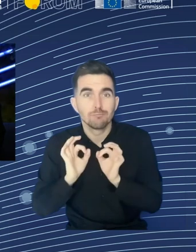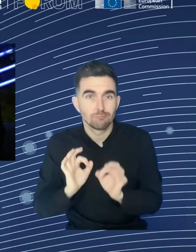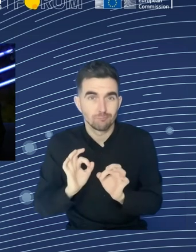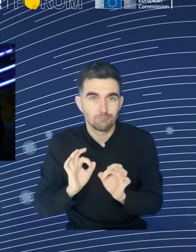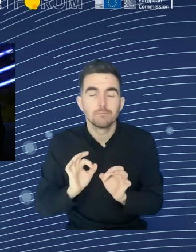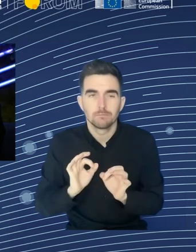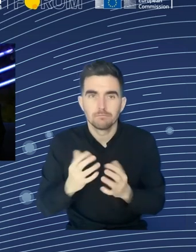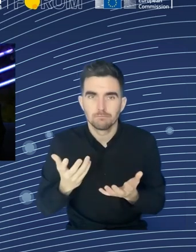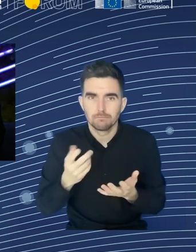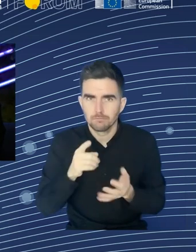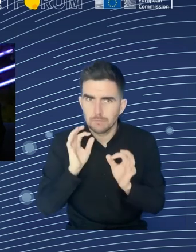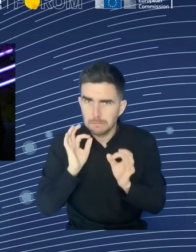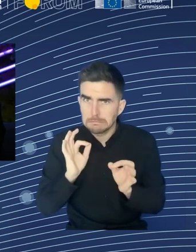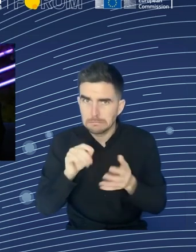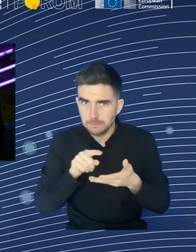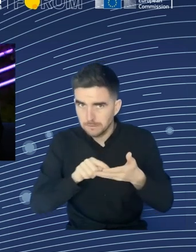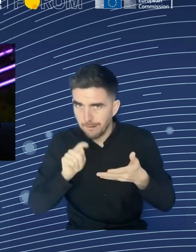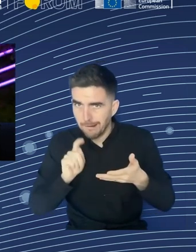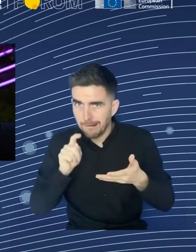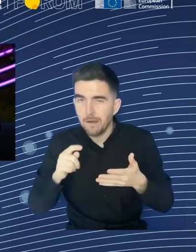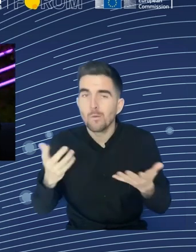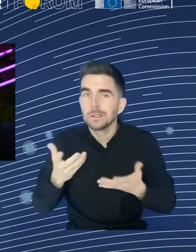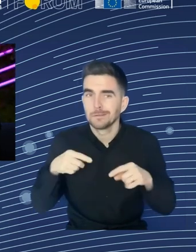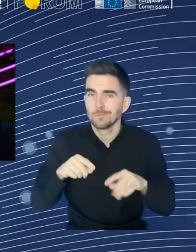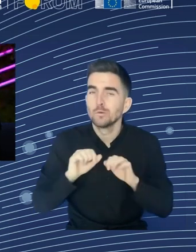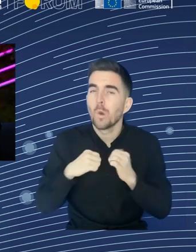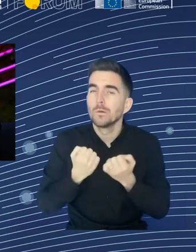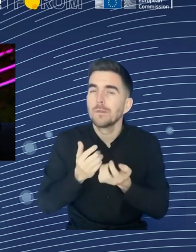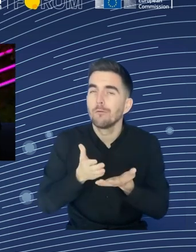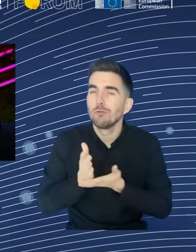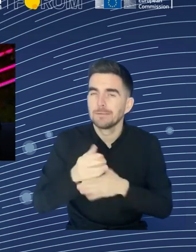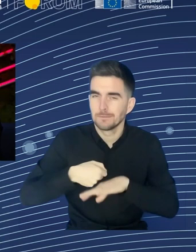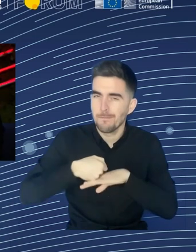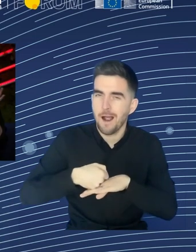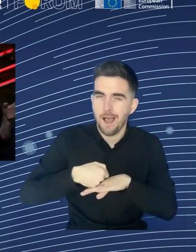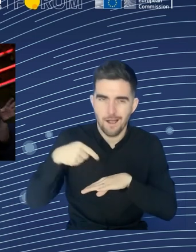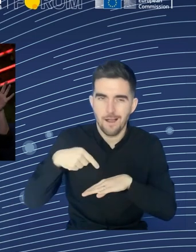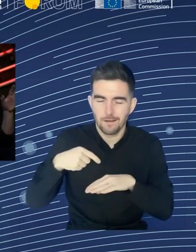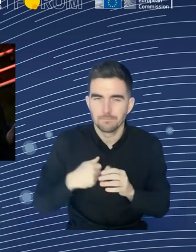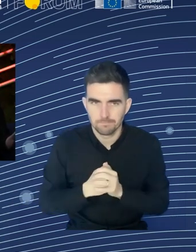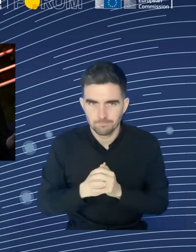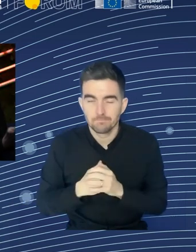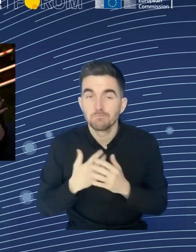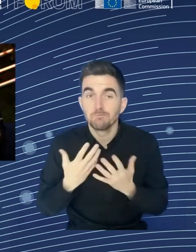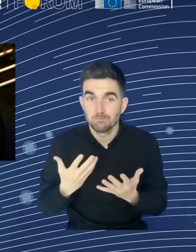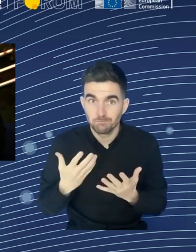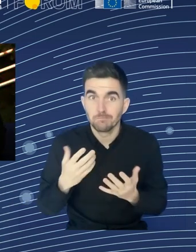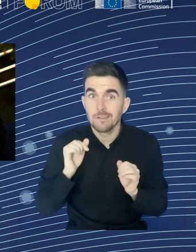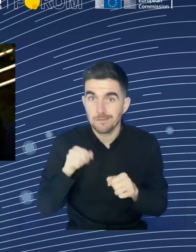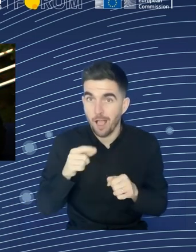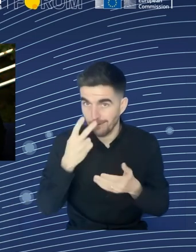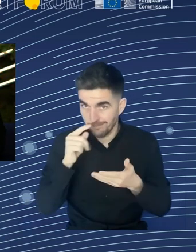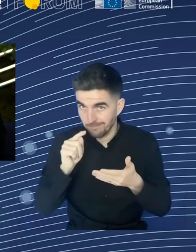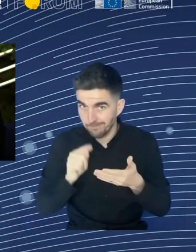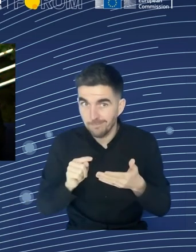to answer as many as possible in the next hour and a half. Of course, there is also a chat online. For those of joining